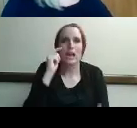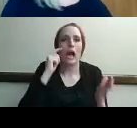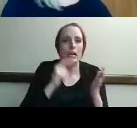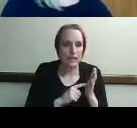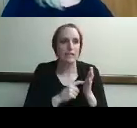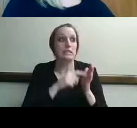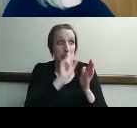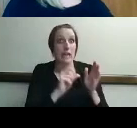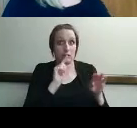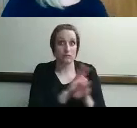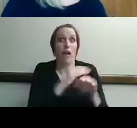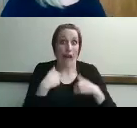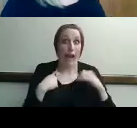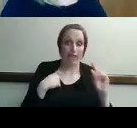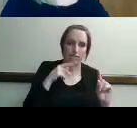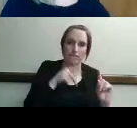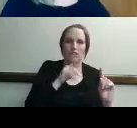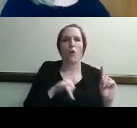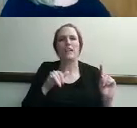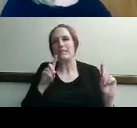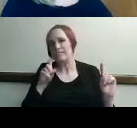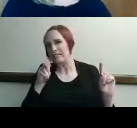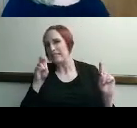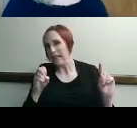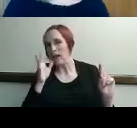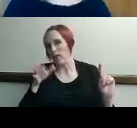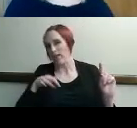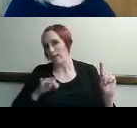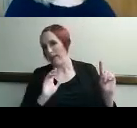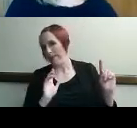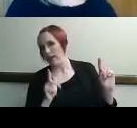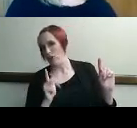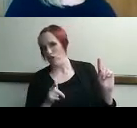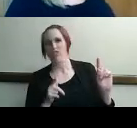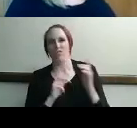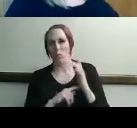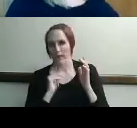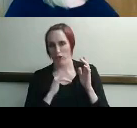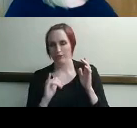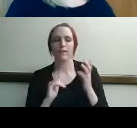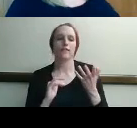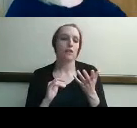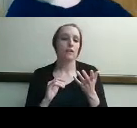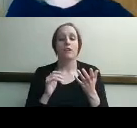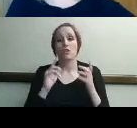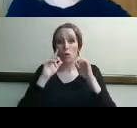how is there that functioning um making a difference is changing vision